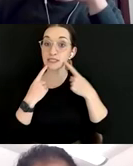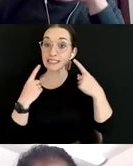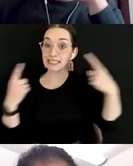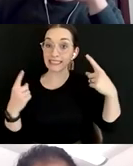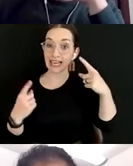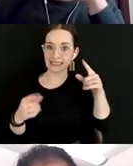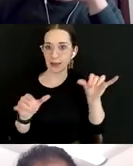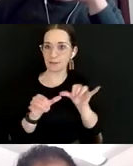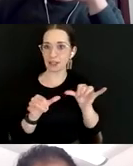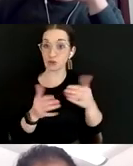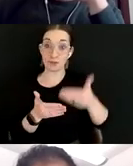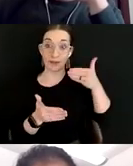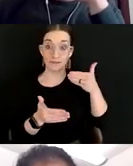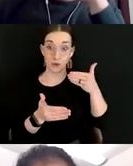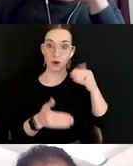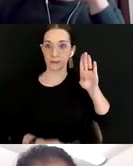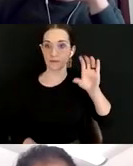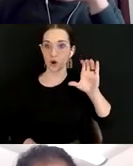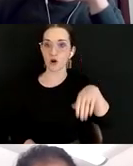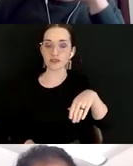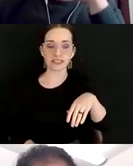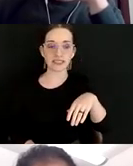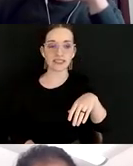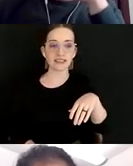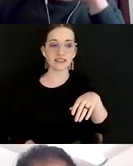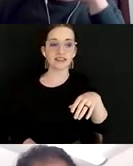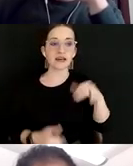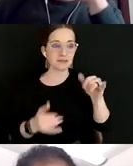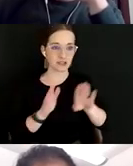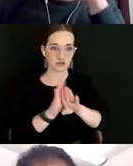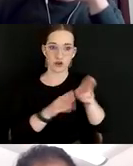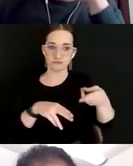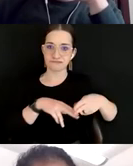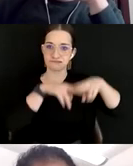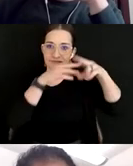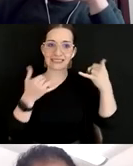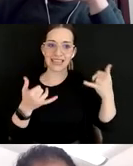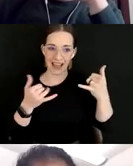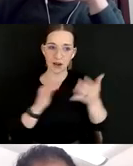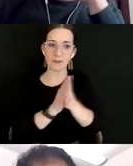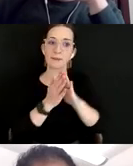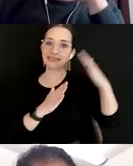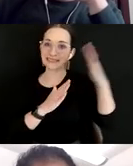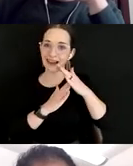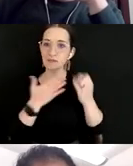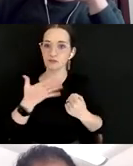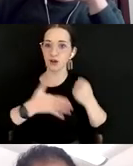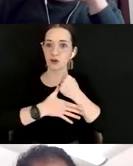It's grown in importance with supervisors and non-supervisors alike saying it's a top priority as they return to work.